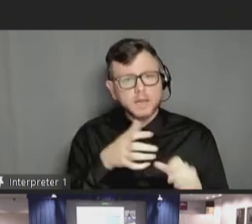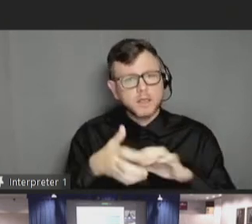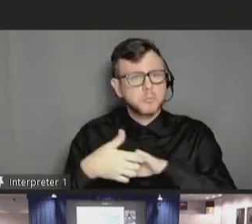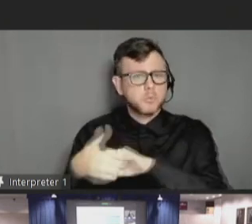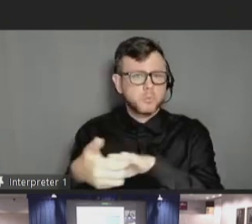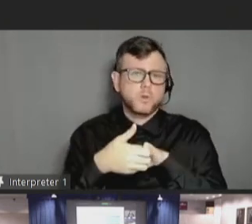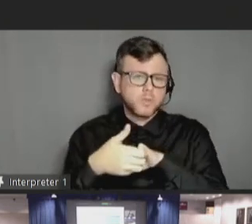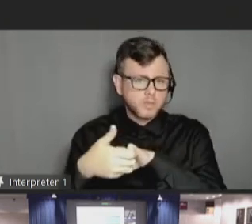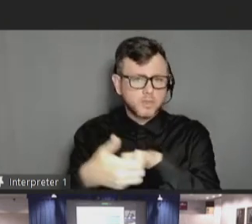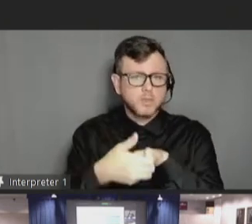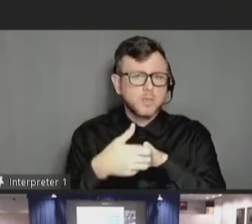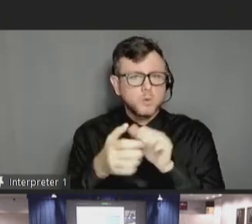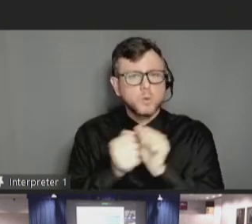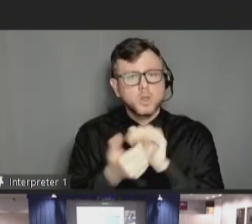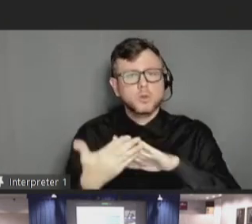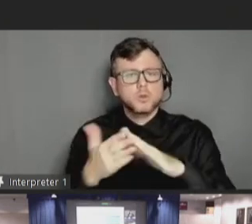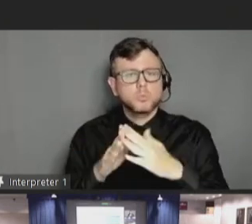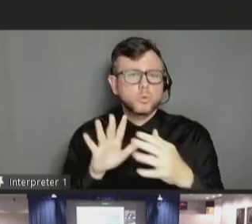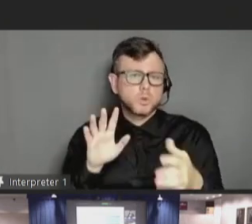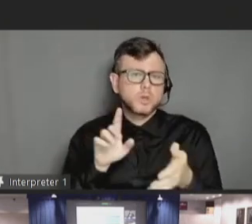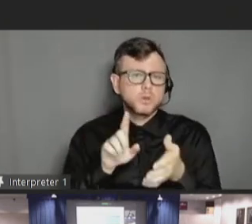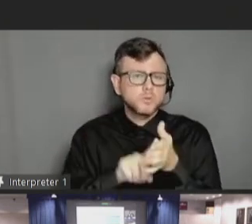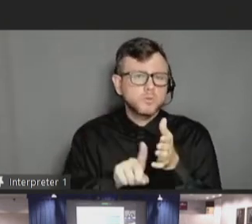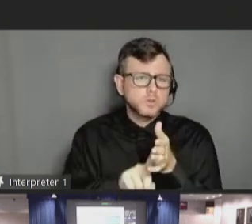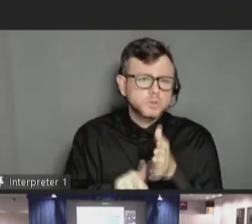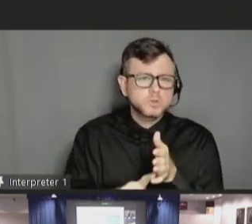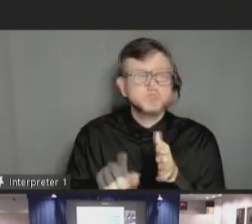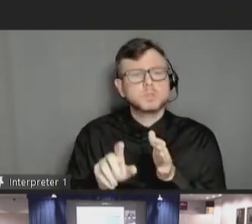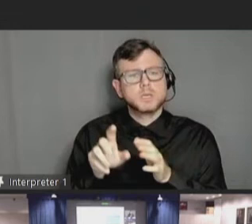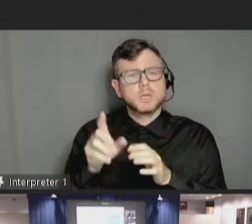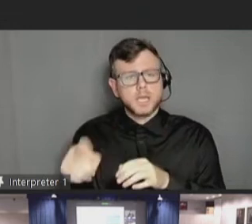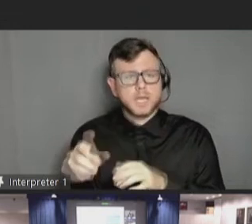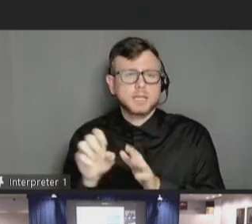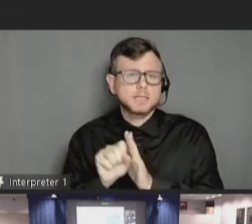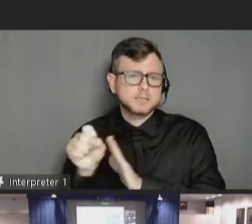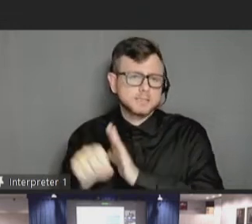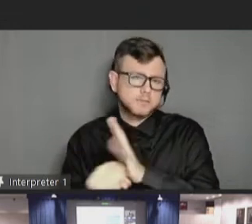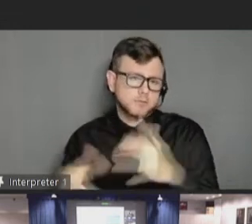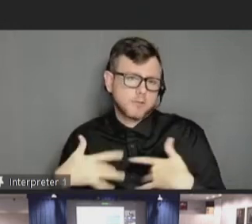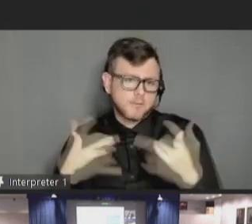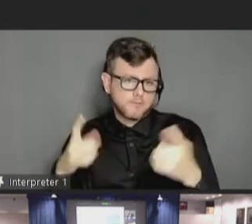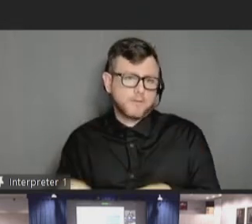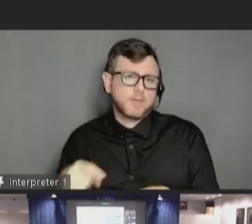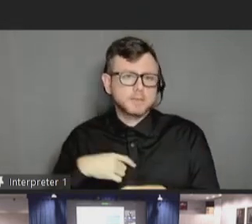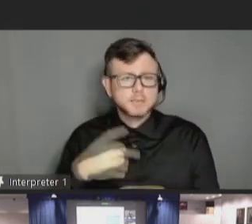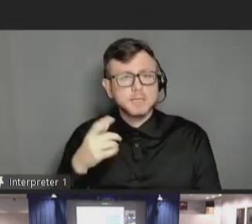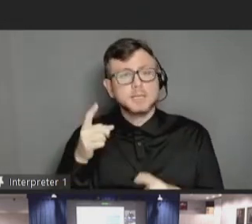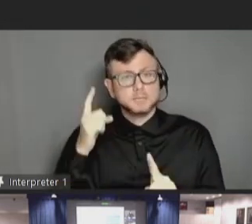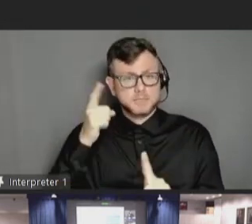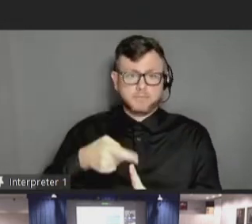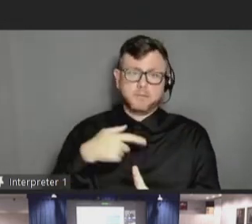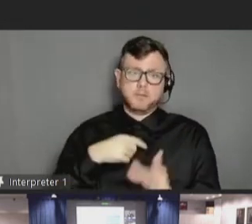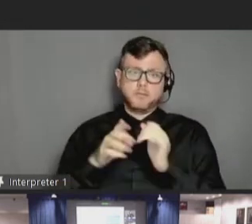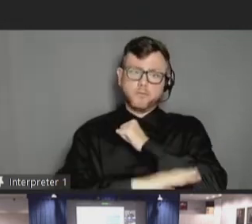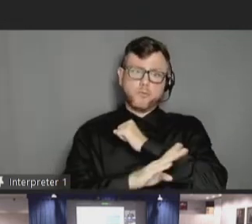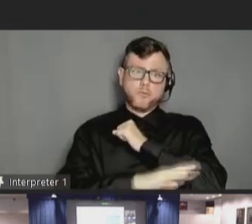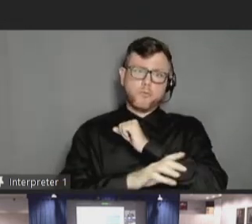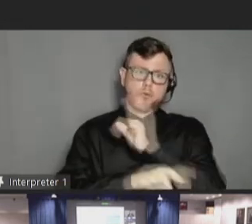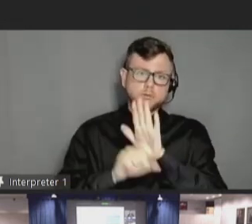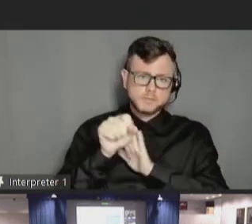seasonal events, especially in this fall season. So, thank you very much, and I will turn it back over.